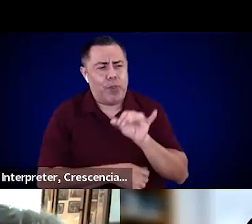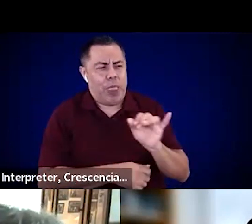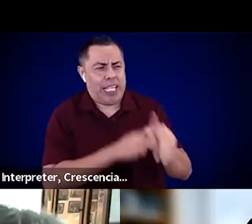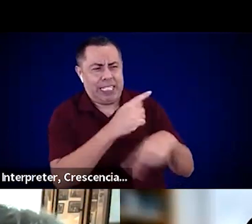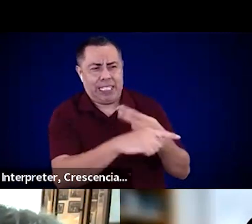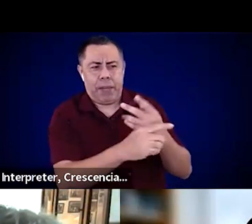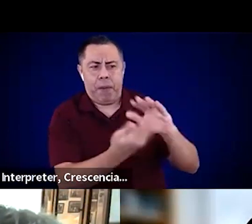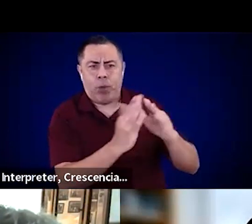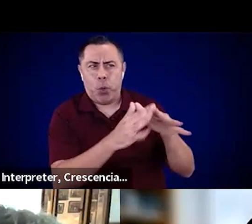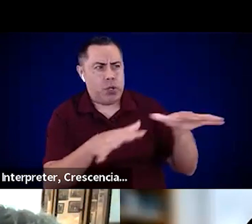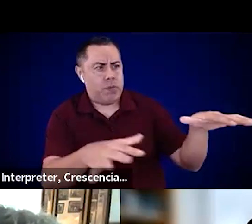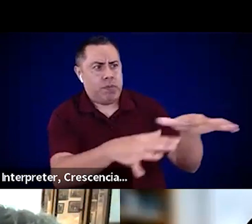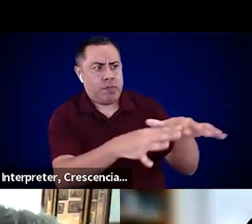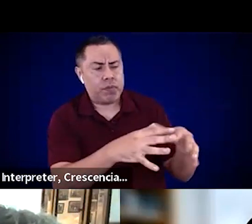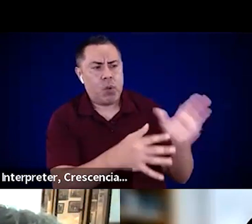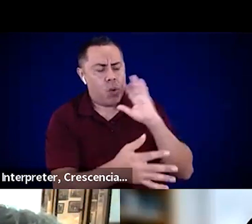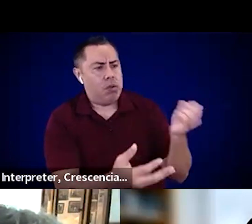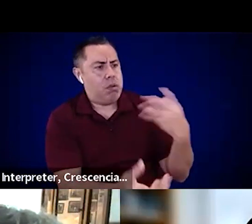around evacuation.